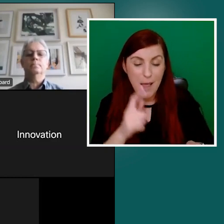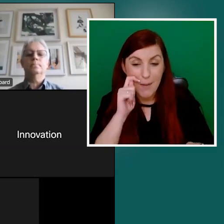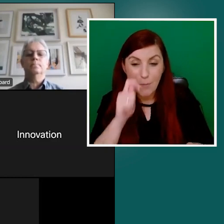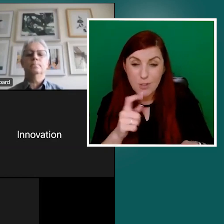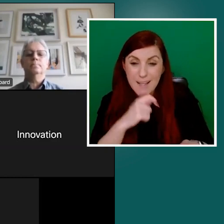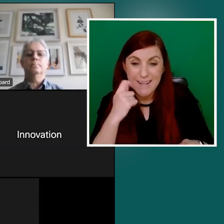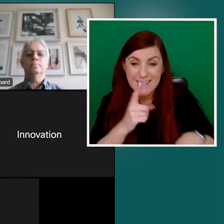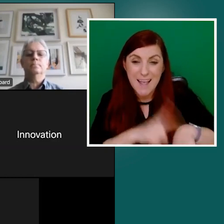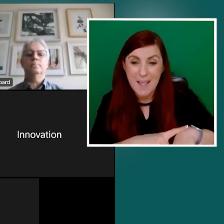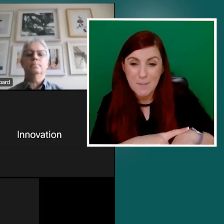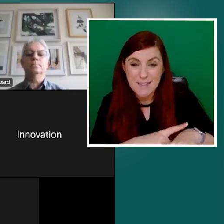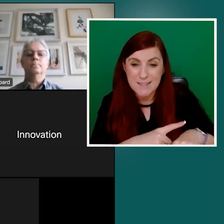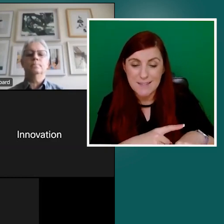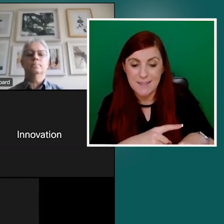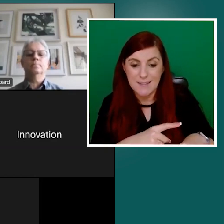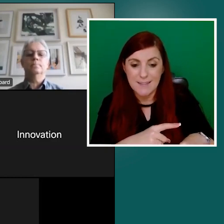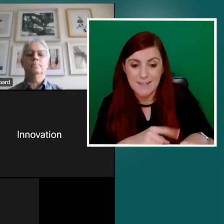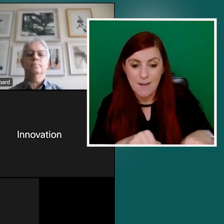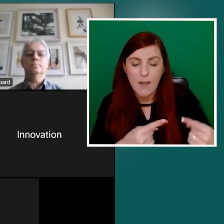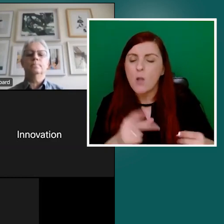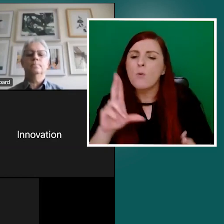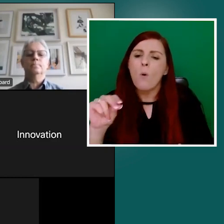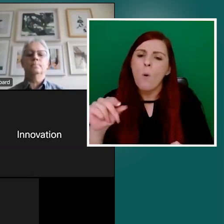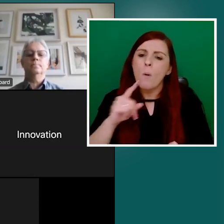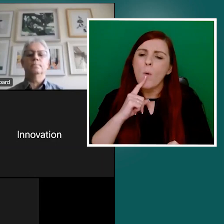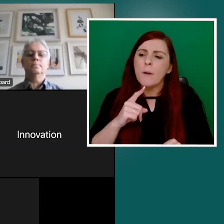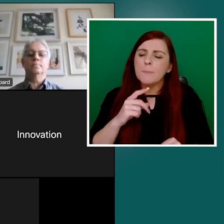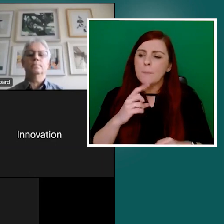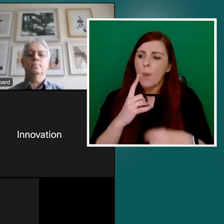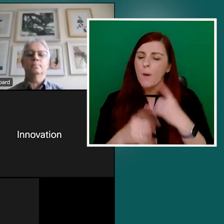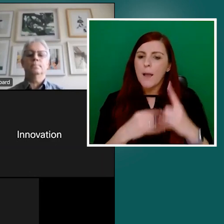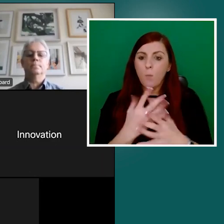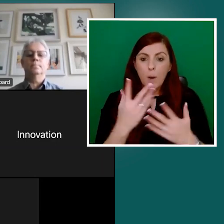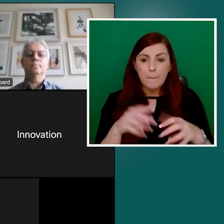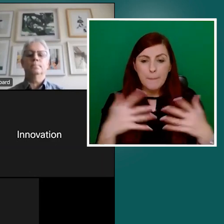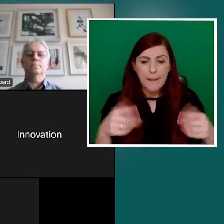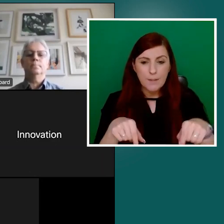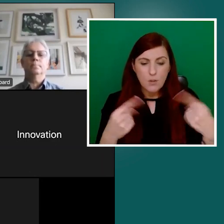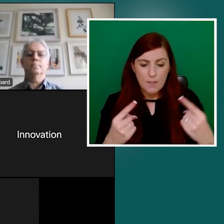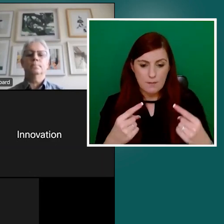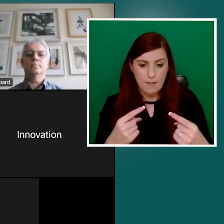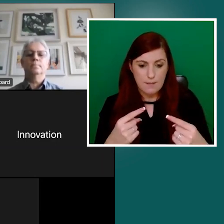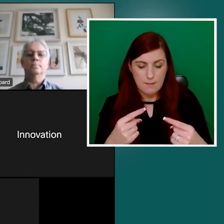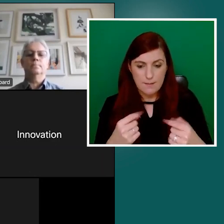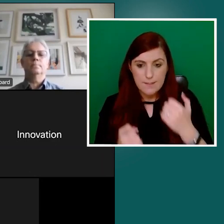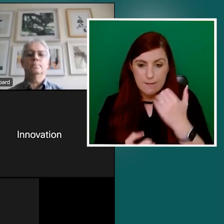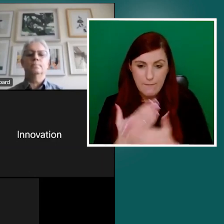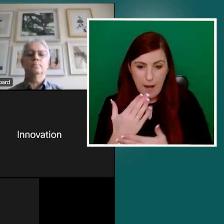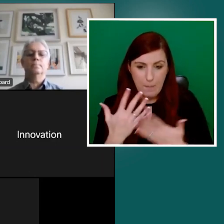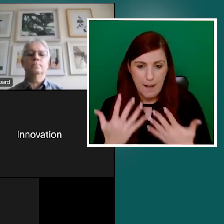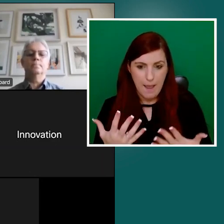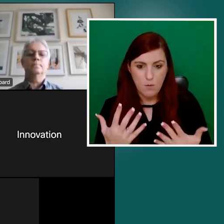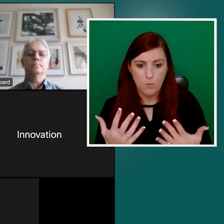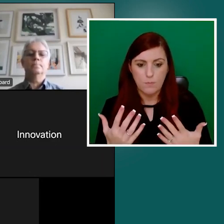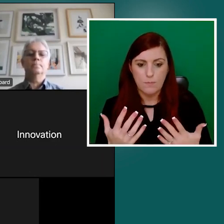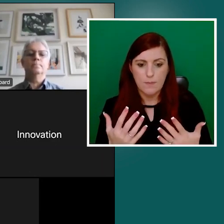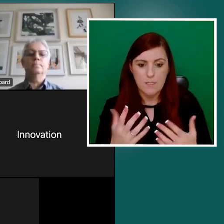has happened and one of the big challenges that has has emerged, particularly in banking is,